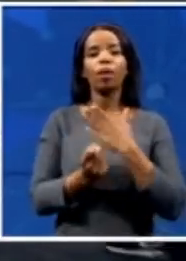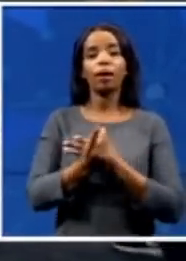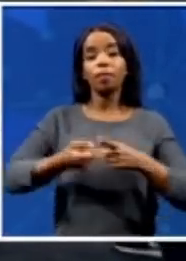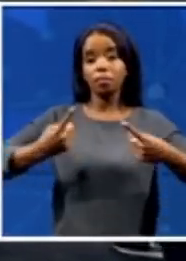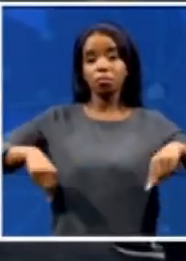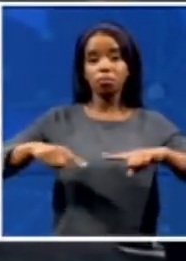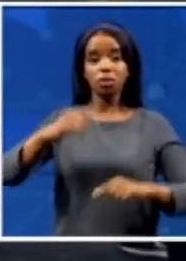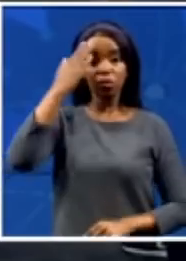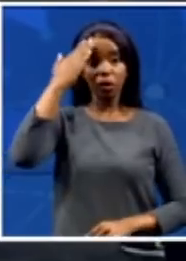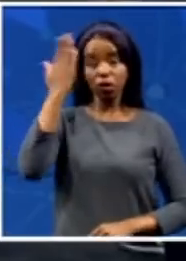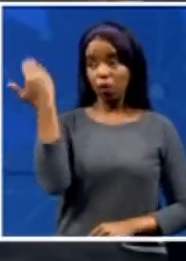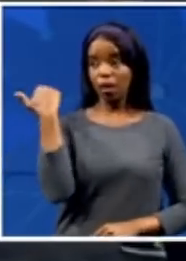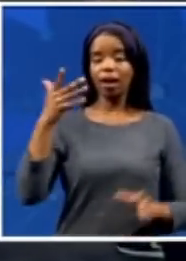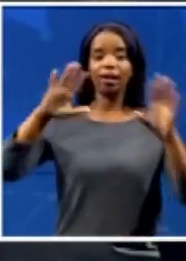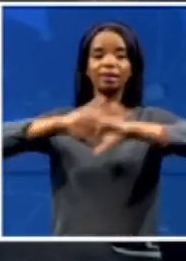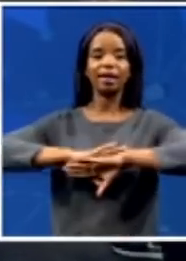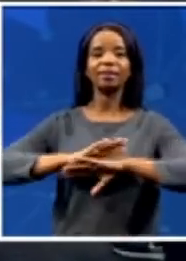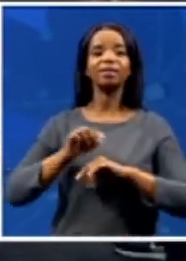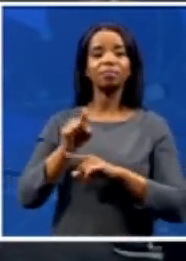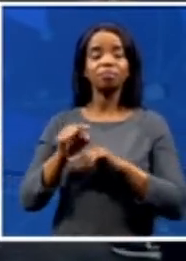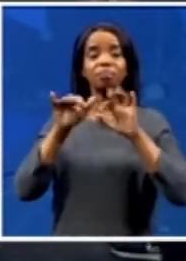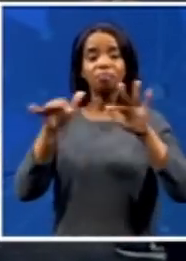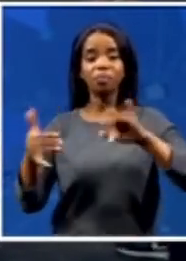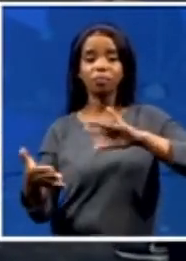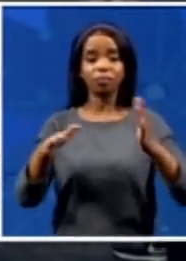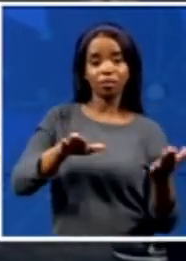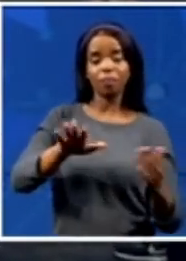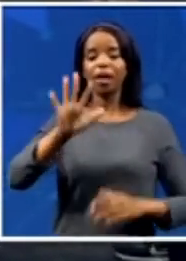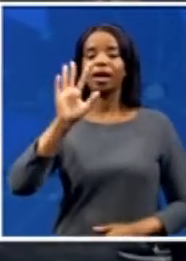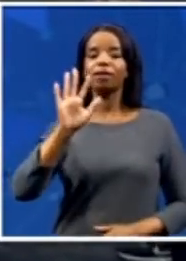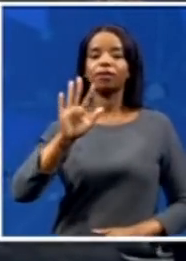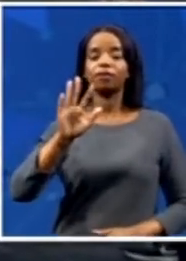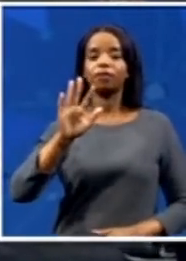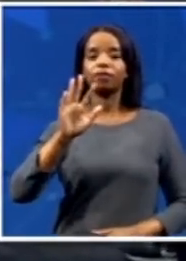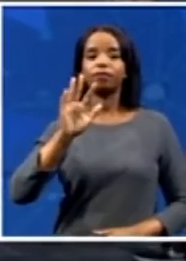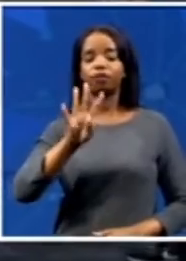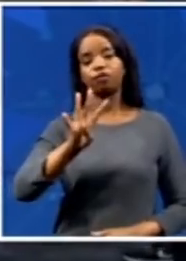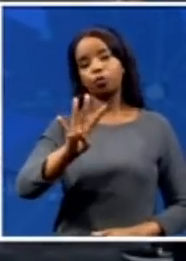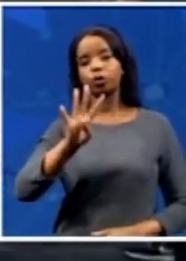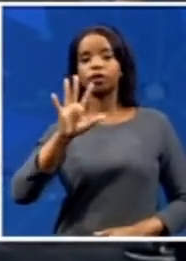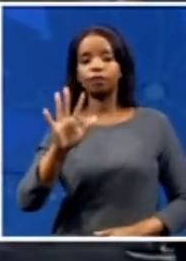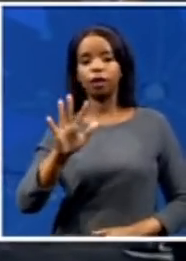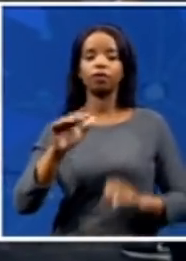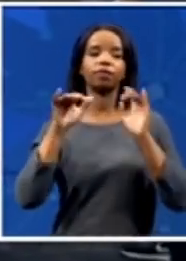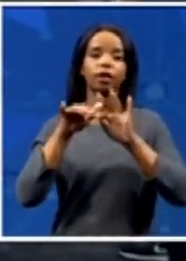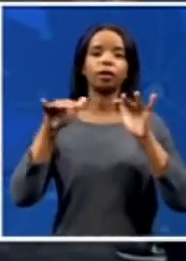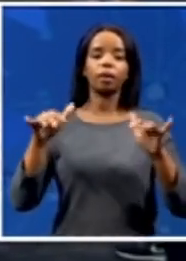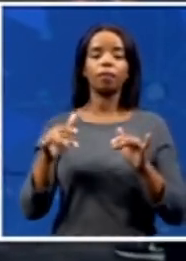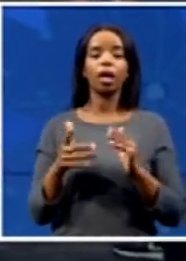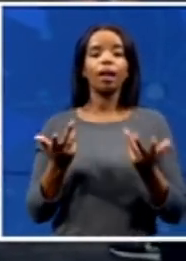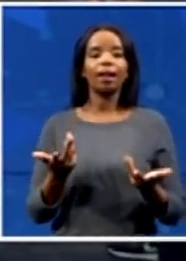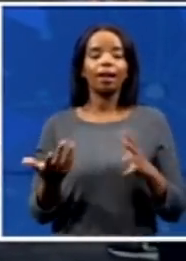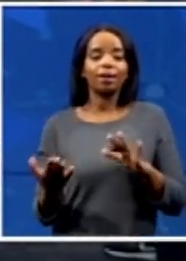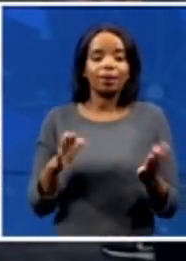at 59, 45 people killed in the Etteguini metro alone,